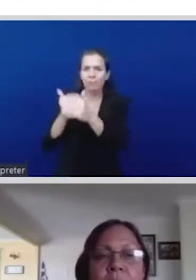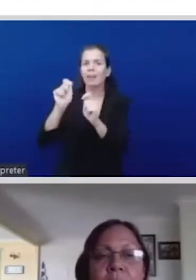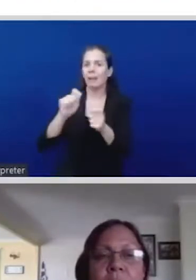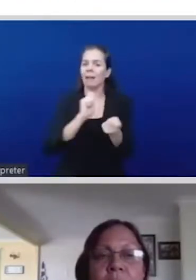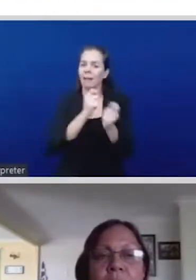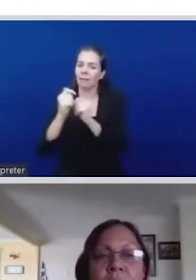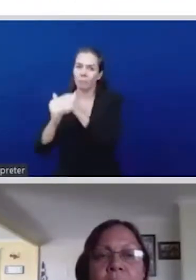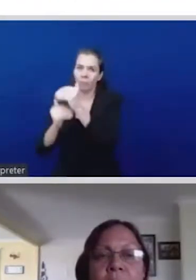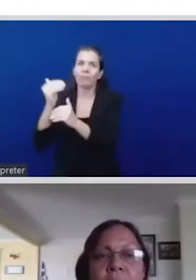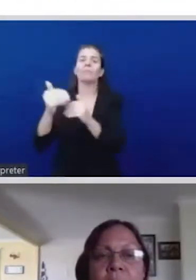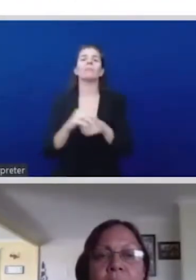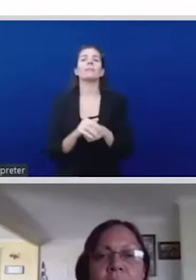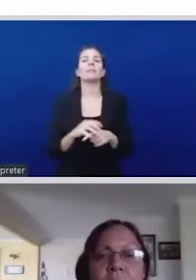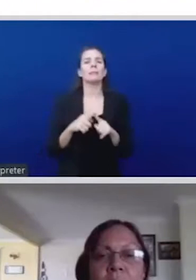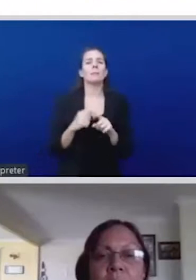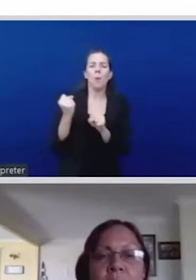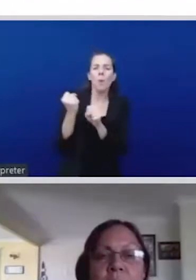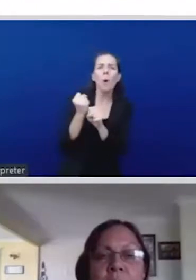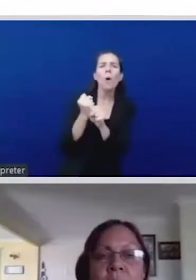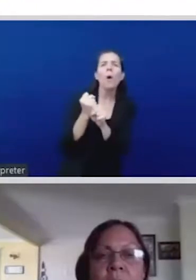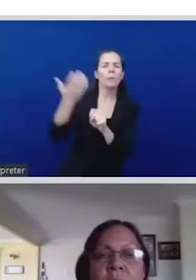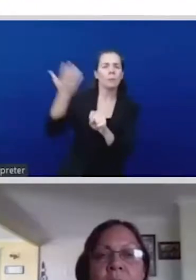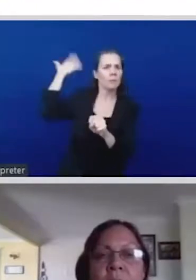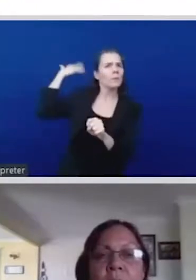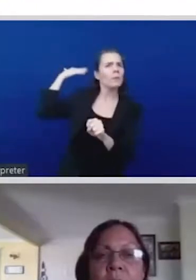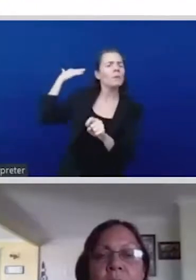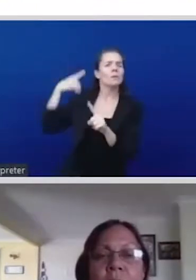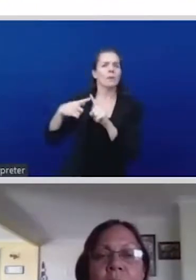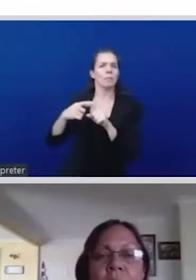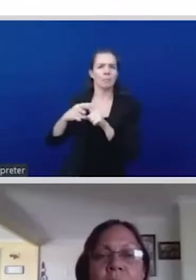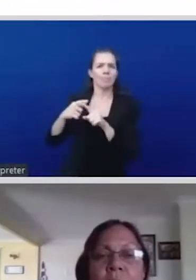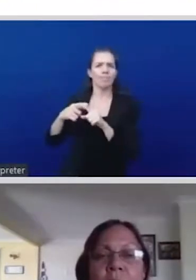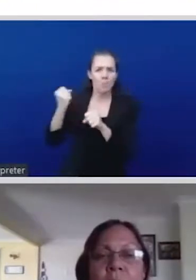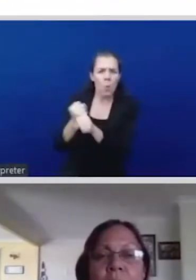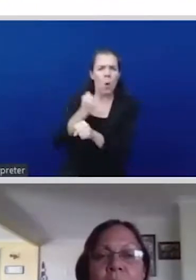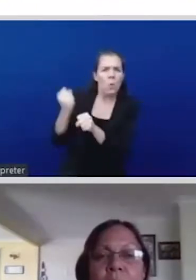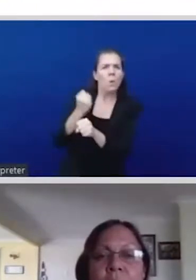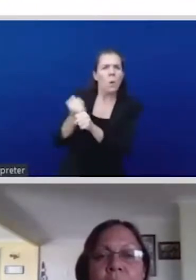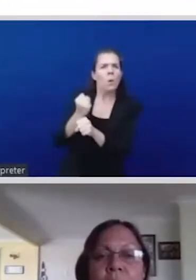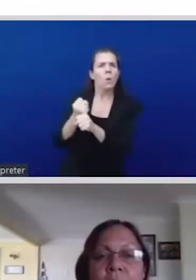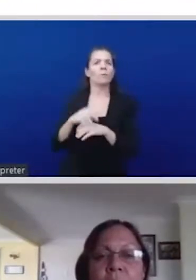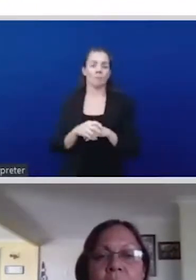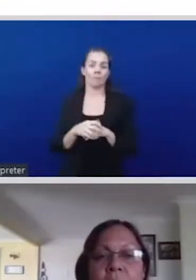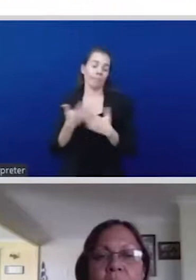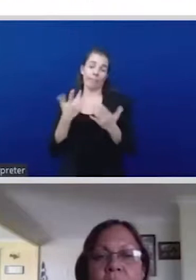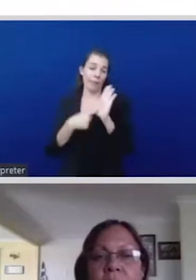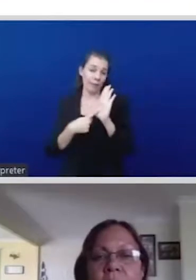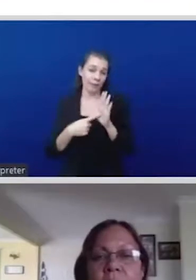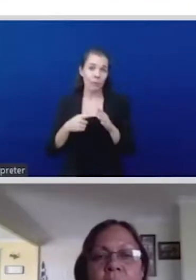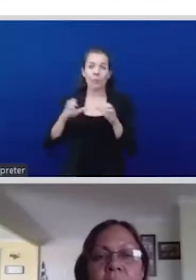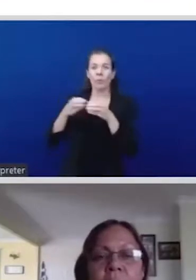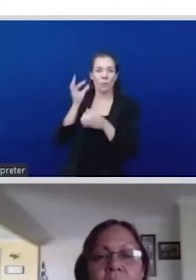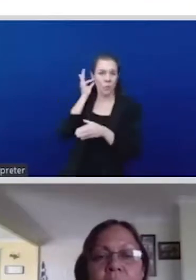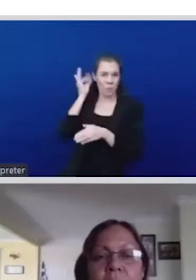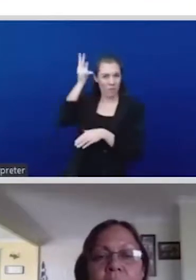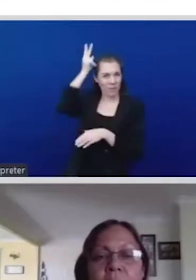a basic global minimum wage and our universal basic income. And as part of a new